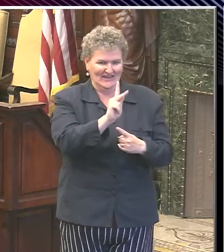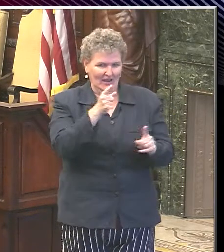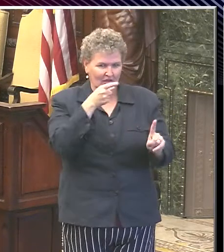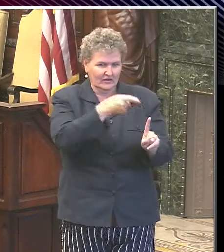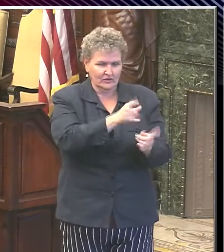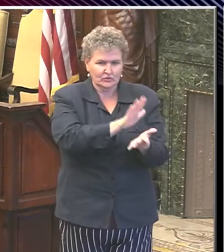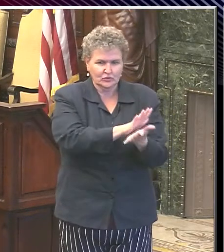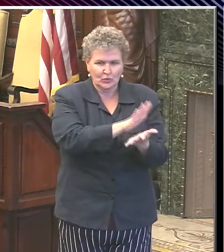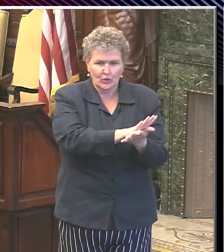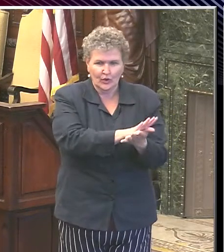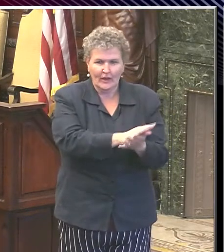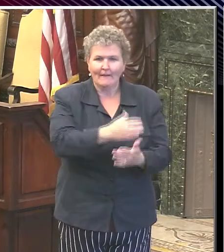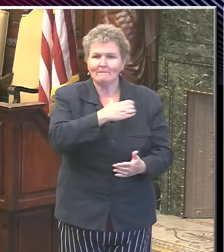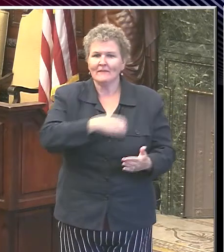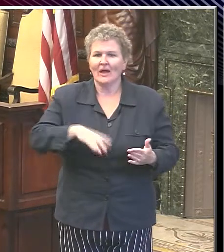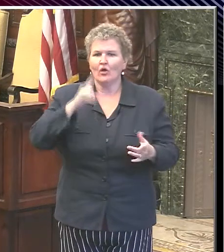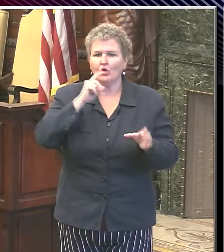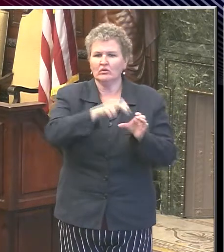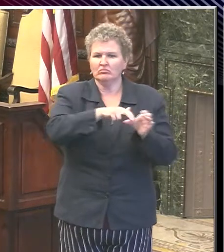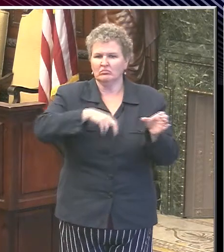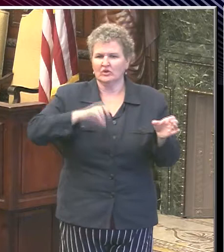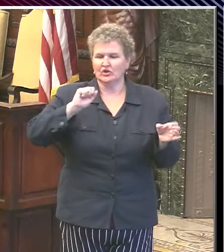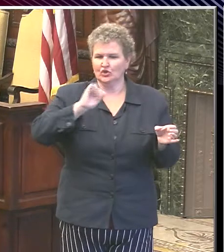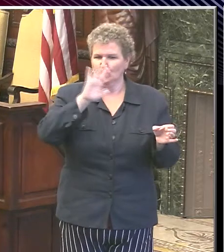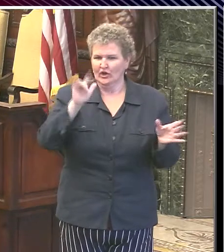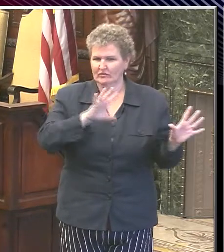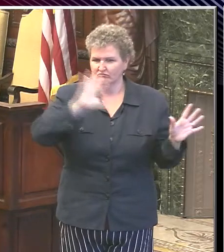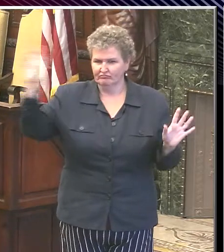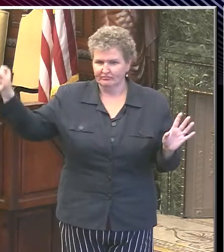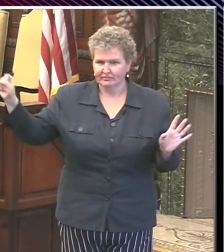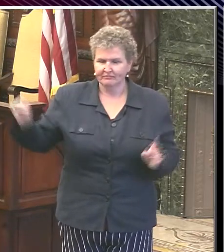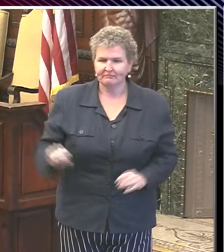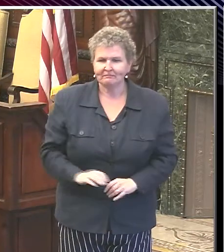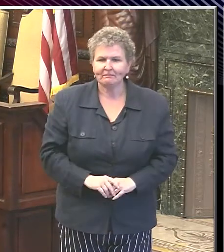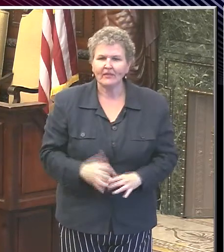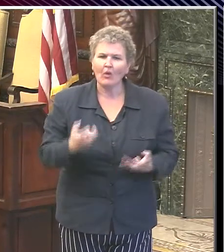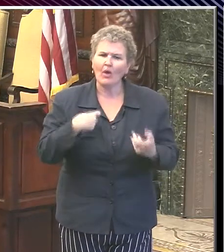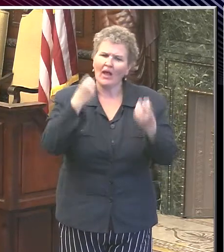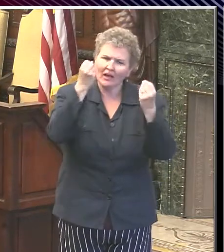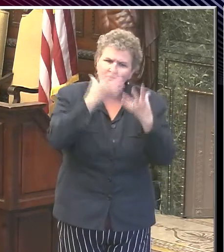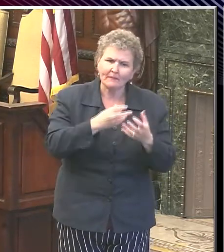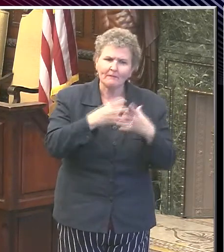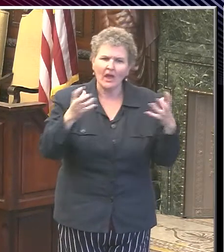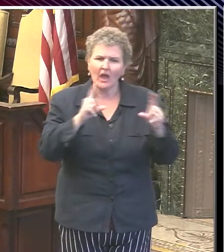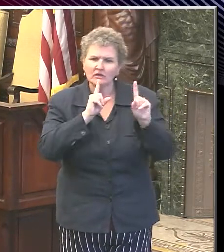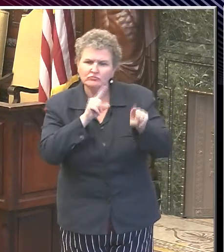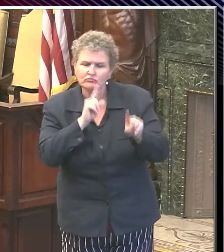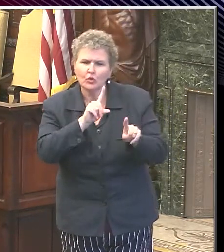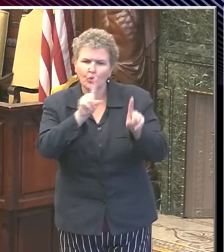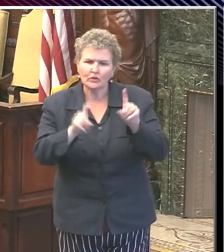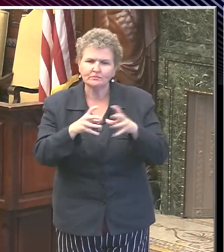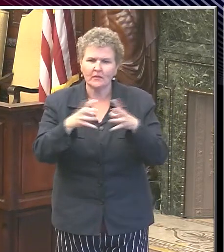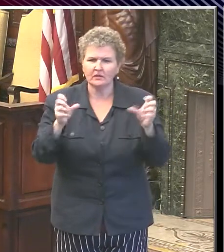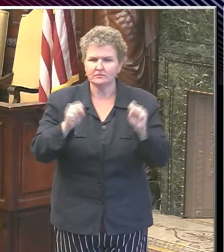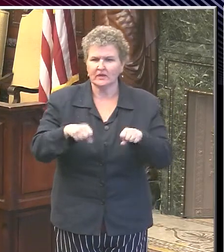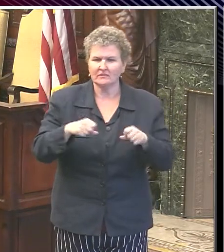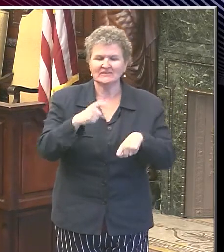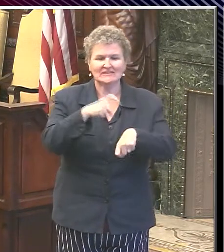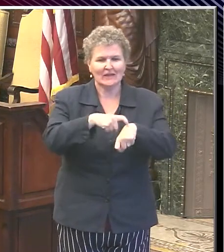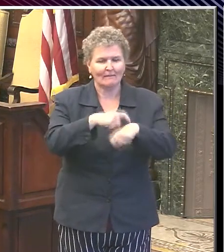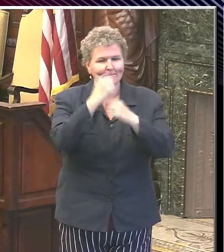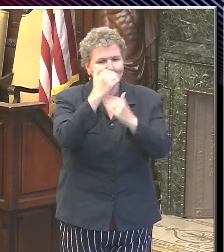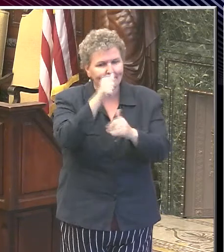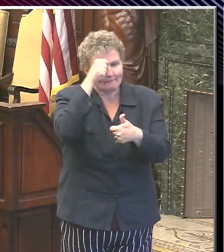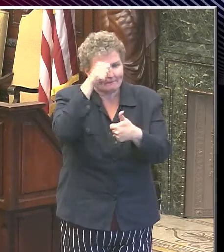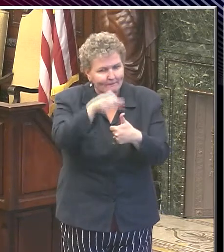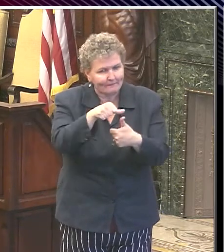leave the briefing a bit early today, but we'll try to get to as many of your questions as we can. As usual, we do have limited time, so please only